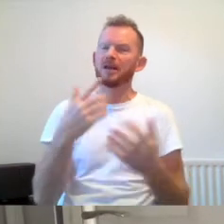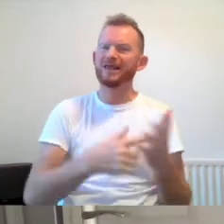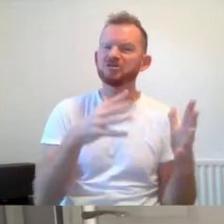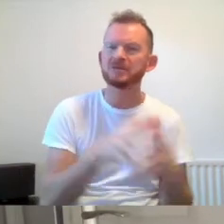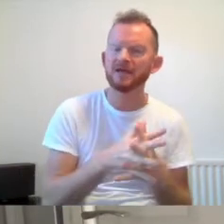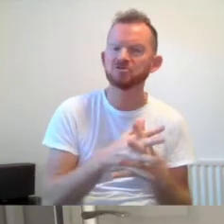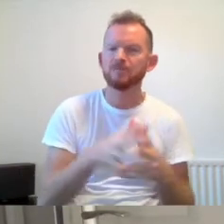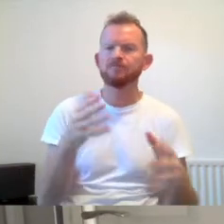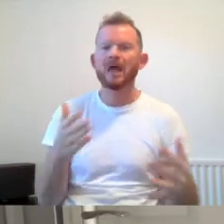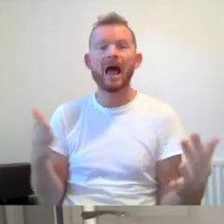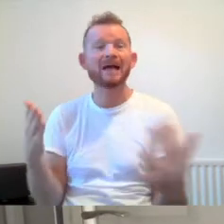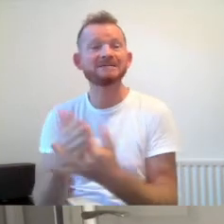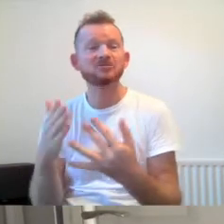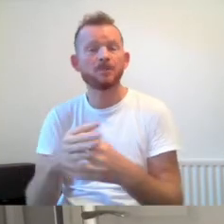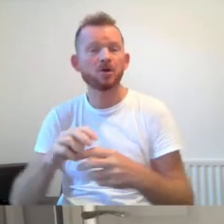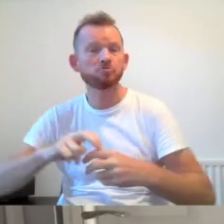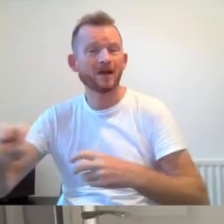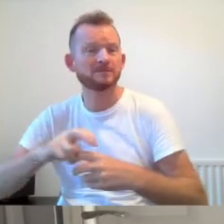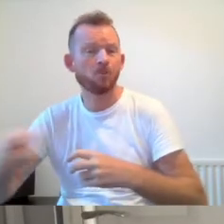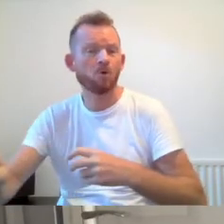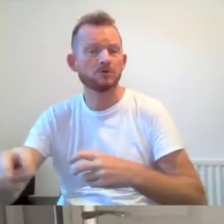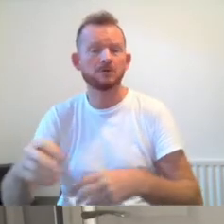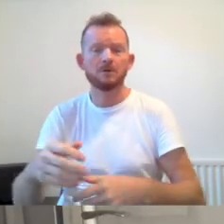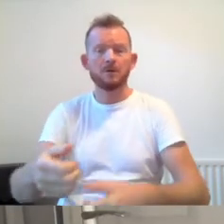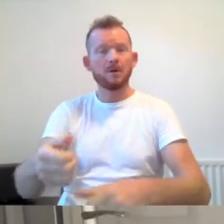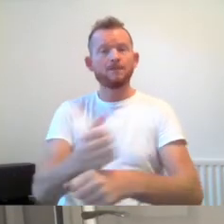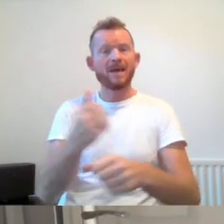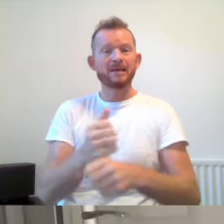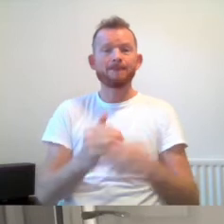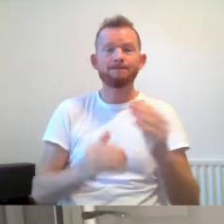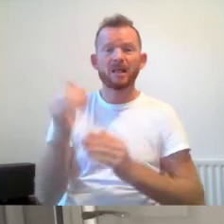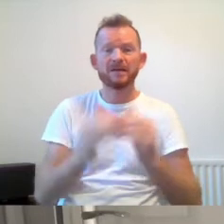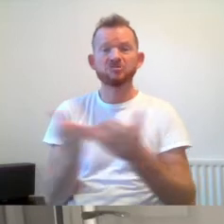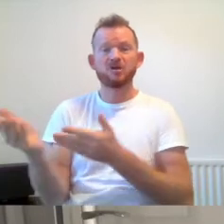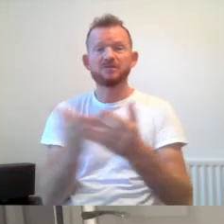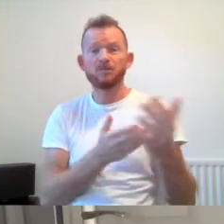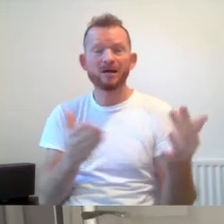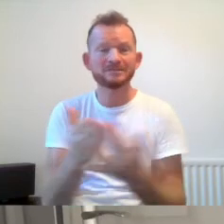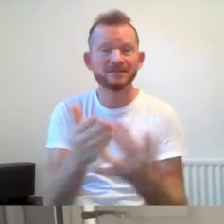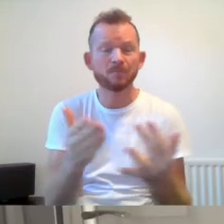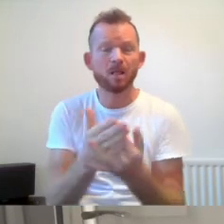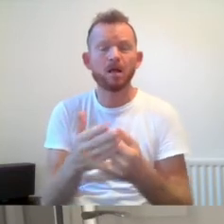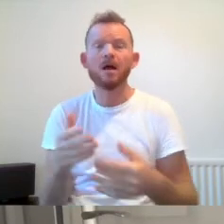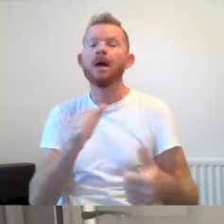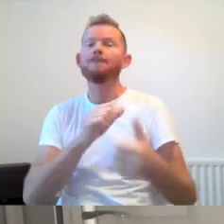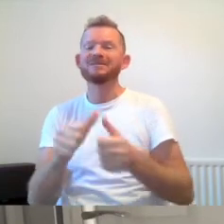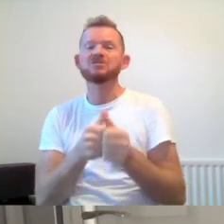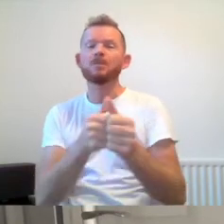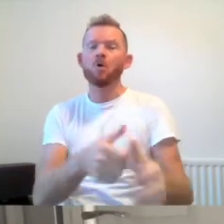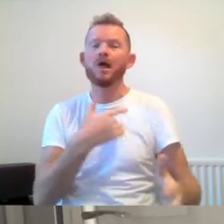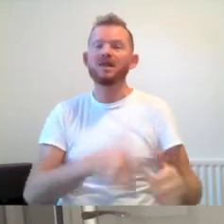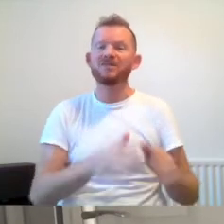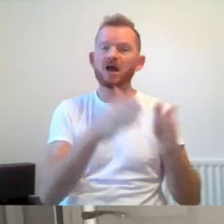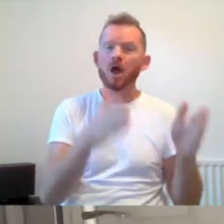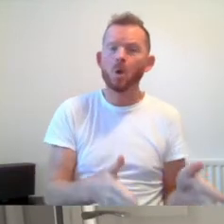transport, making buildings and services more accessible, better support with living at home, education